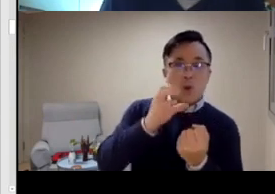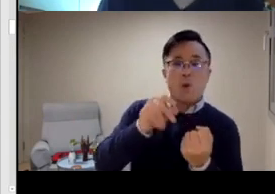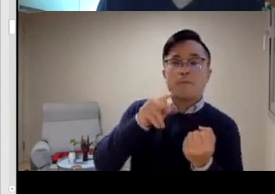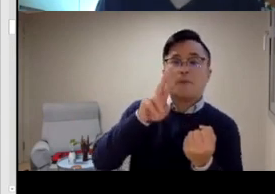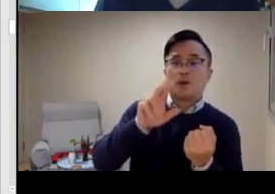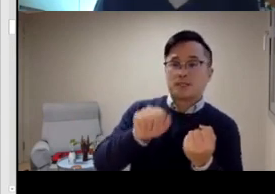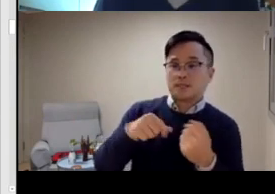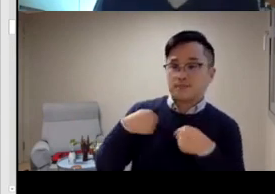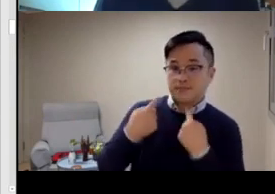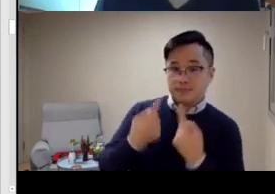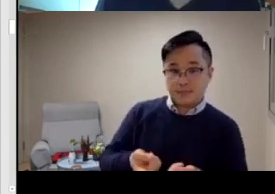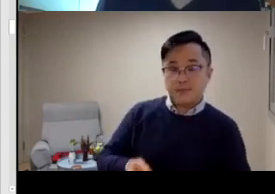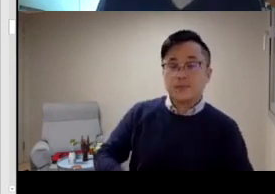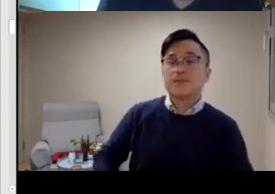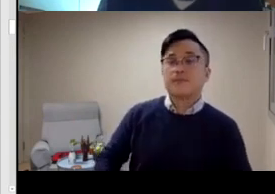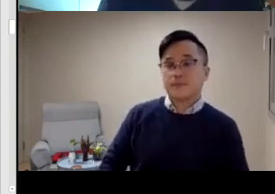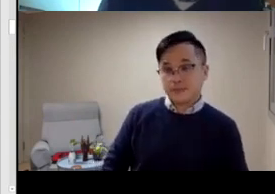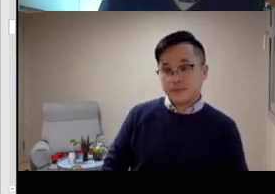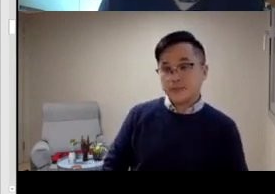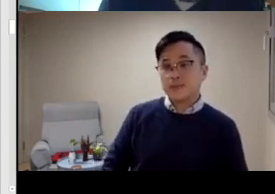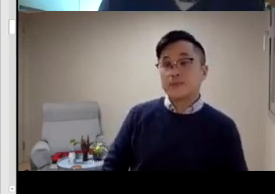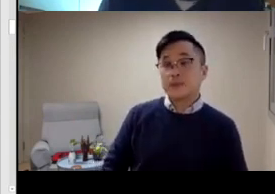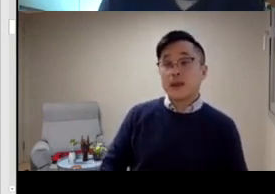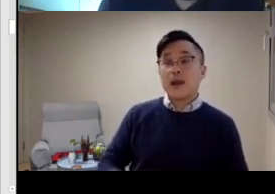and the research community.